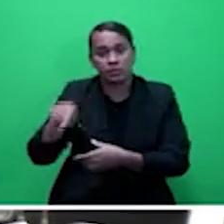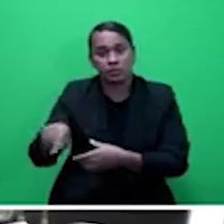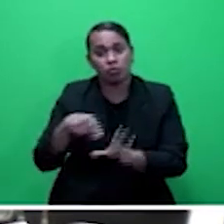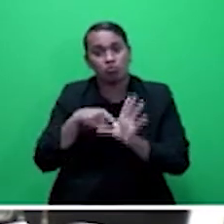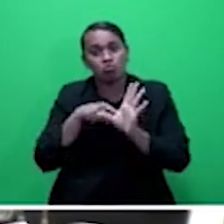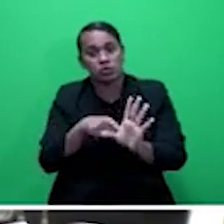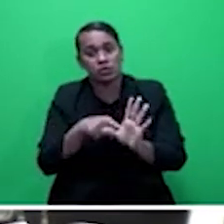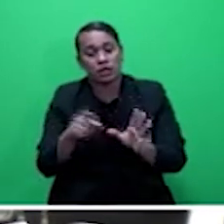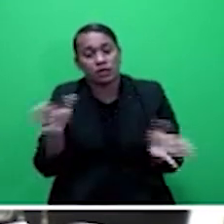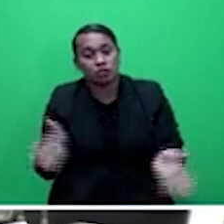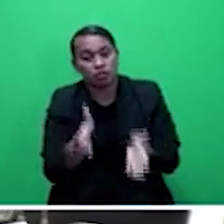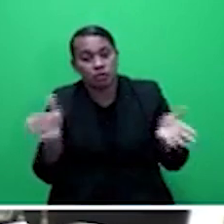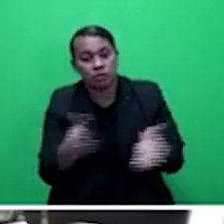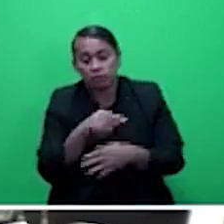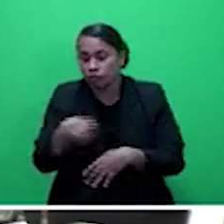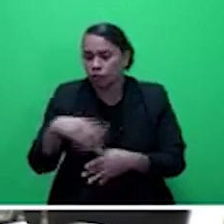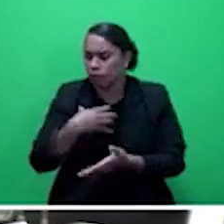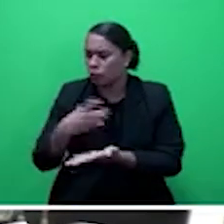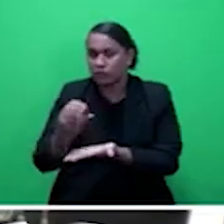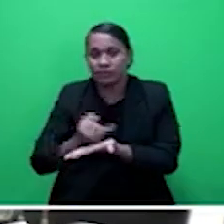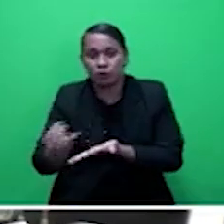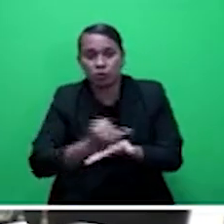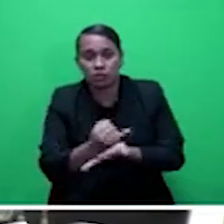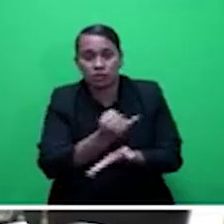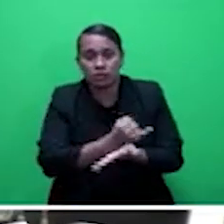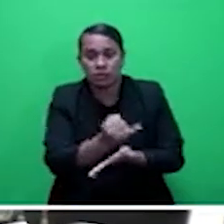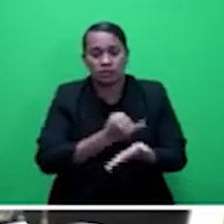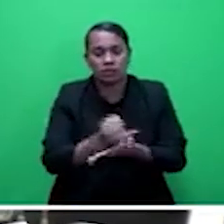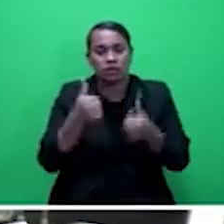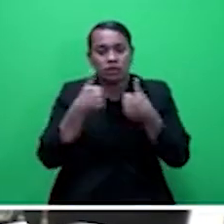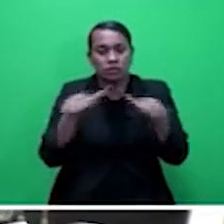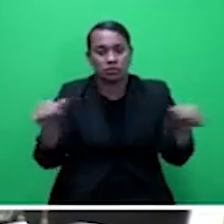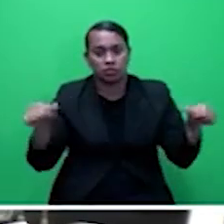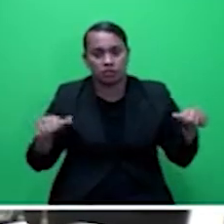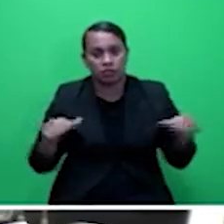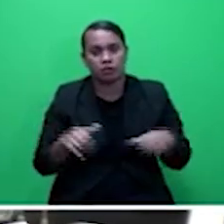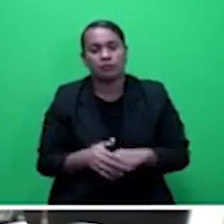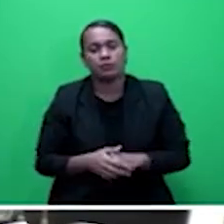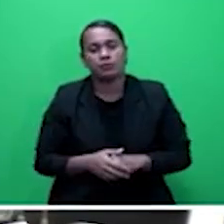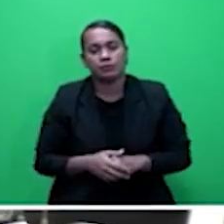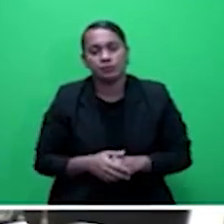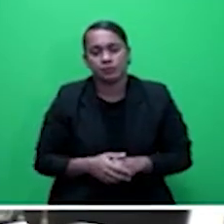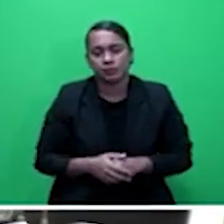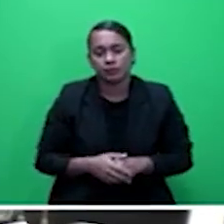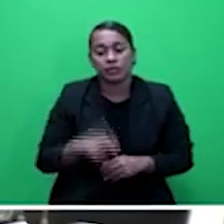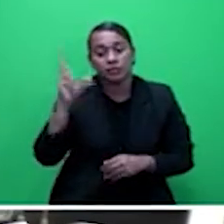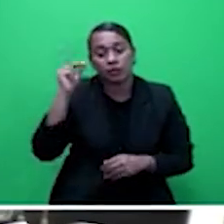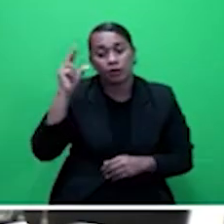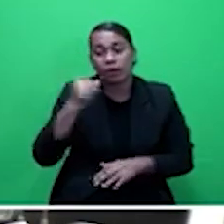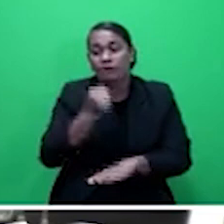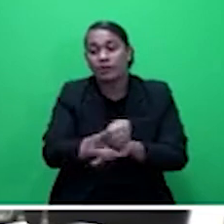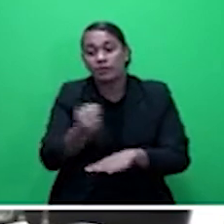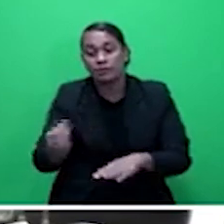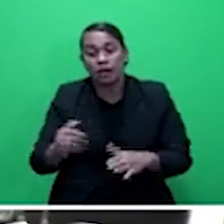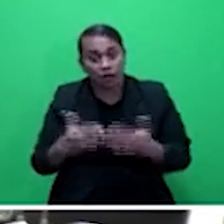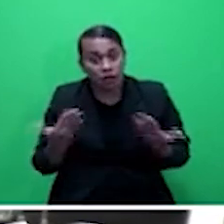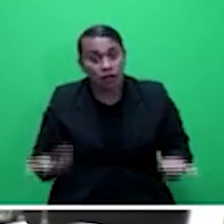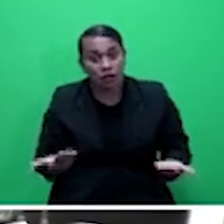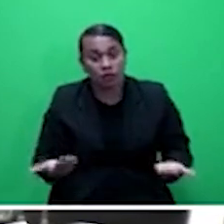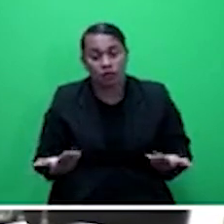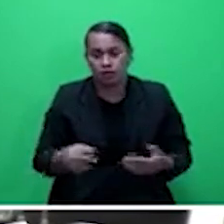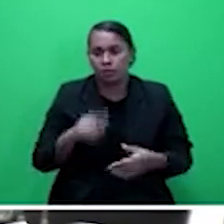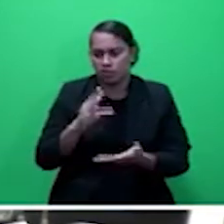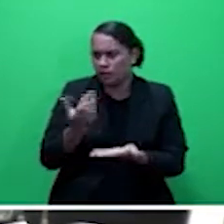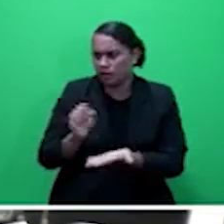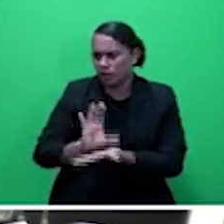investments to agriculture. Honorable Speaker, so whilst the Fijian government has initiated bundle insurance for sugar cane